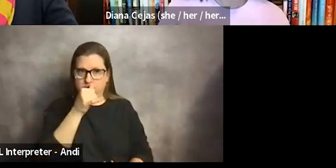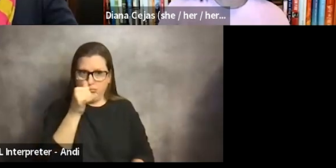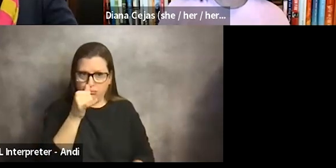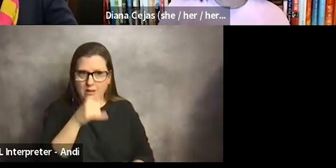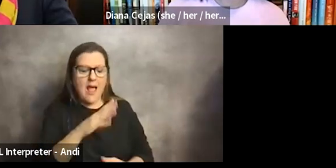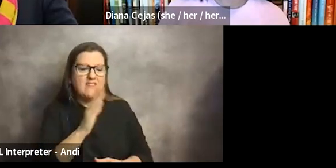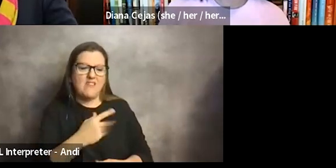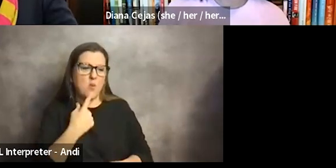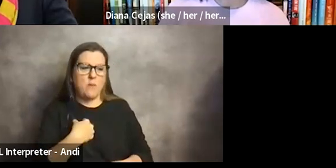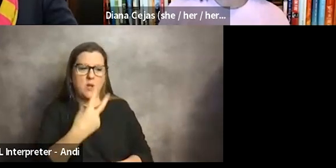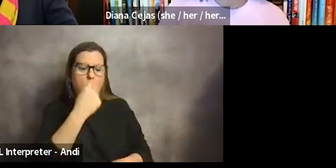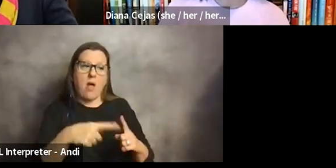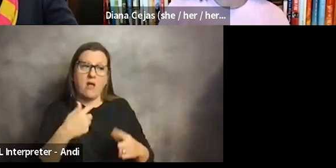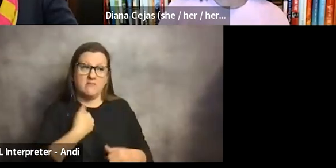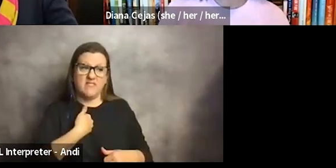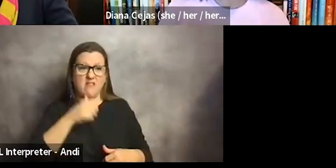just been very persistent.